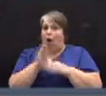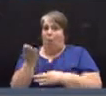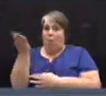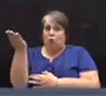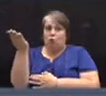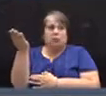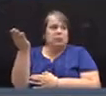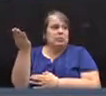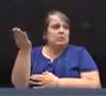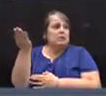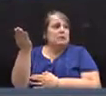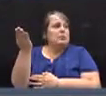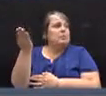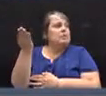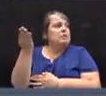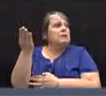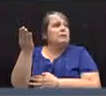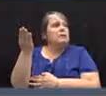Ms. Davidson.